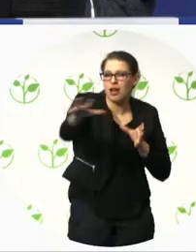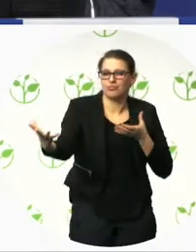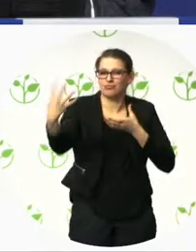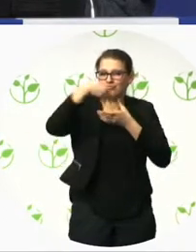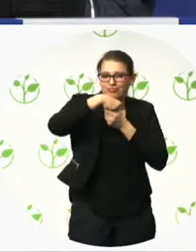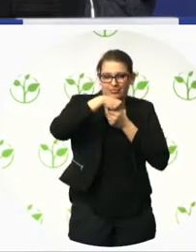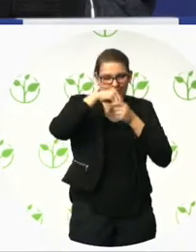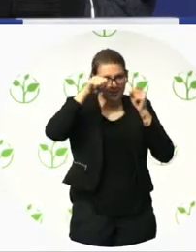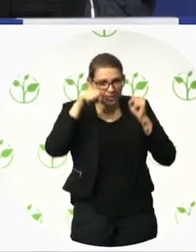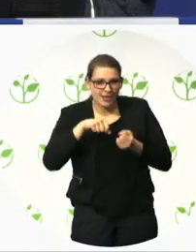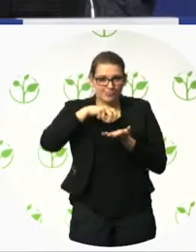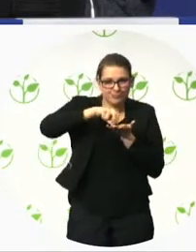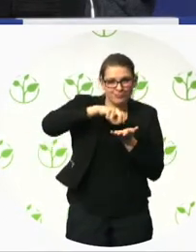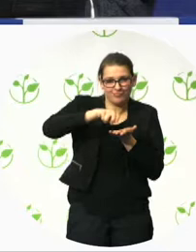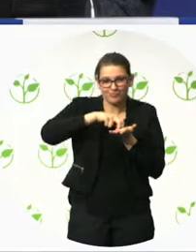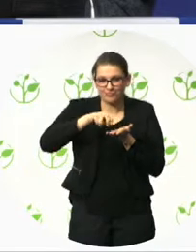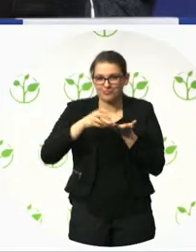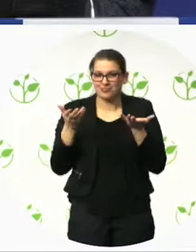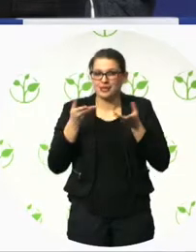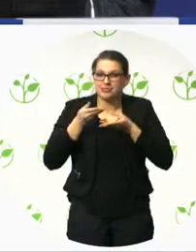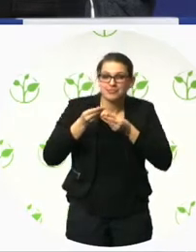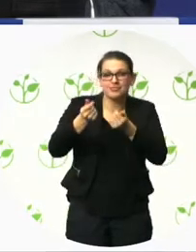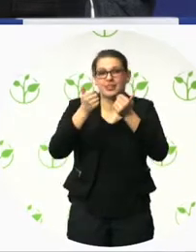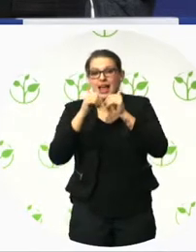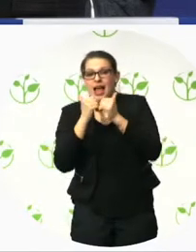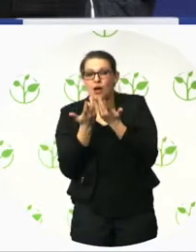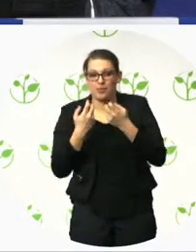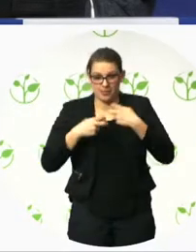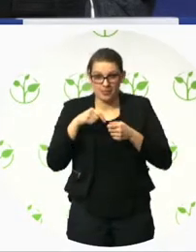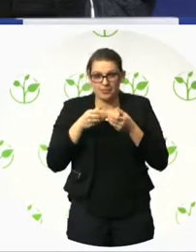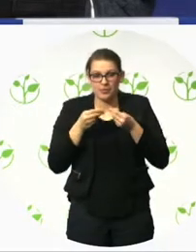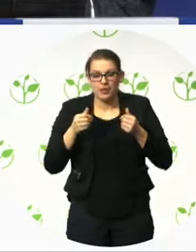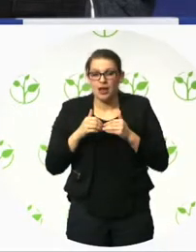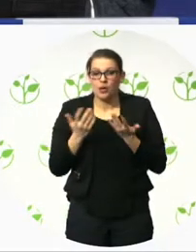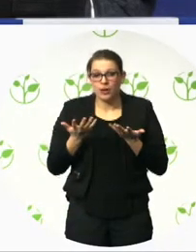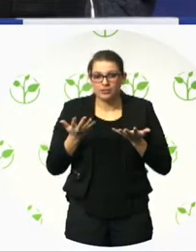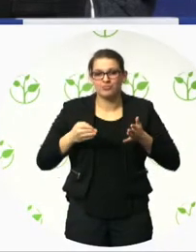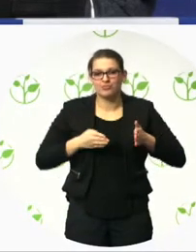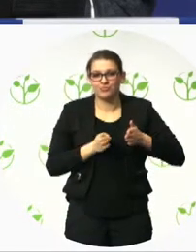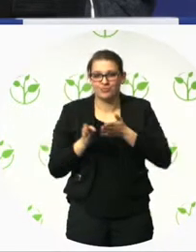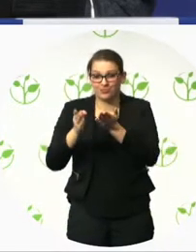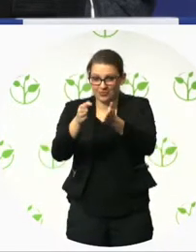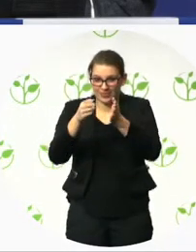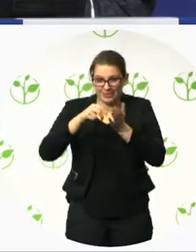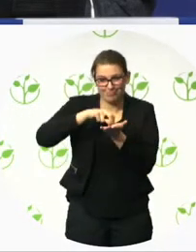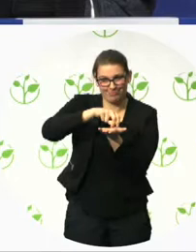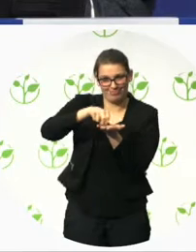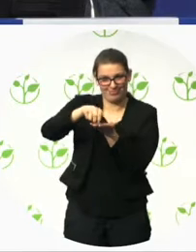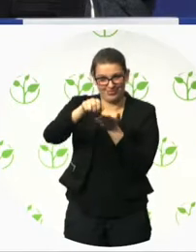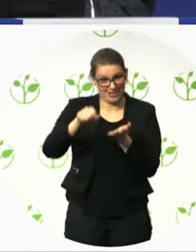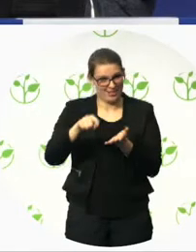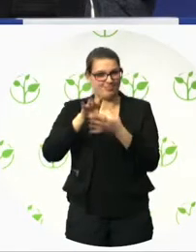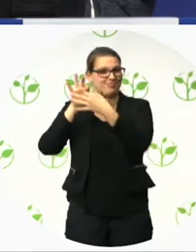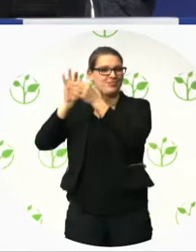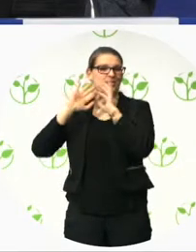footpaths with universal design. Even when the infrastructure in villages and towns are planned and built,